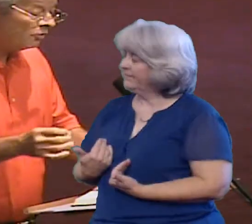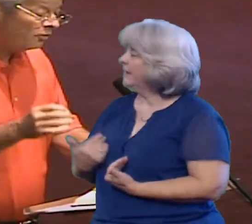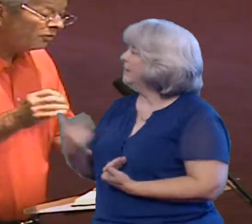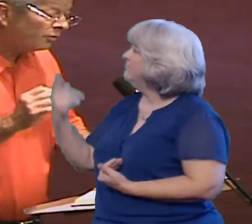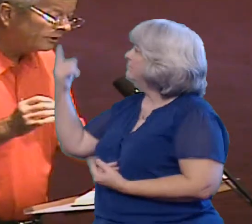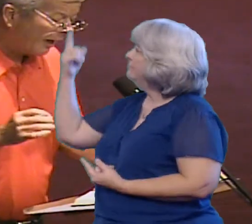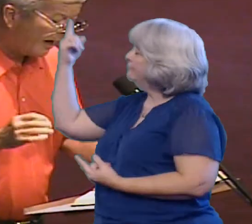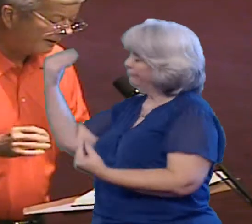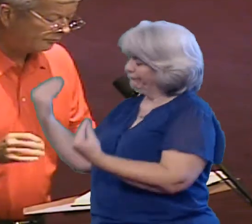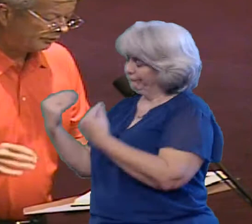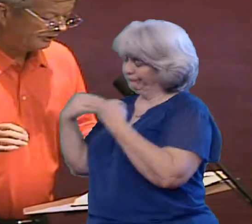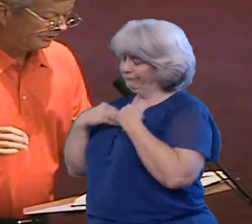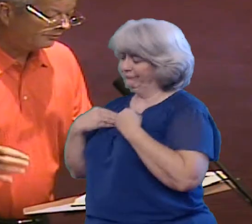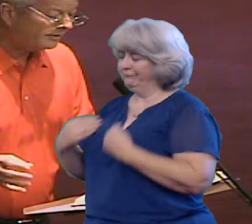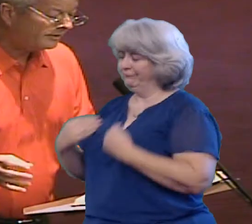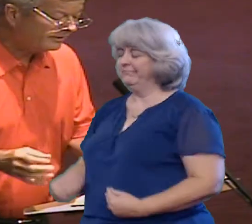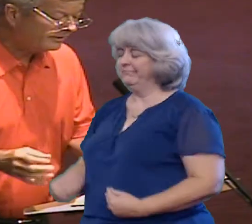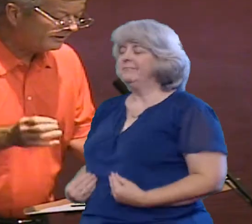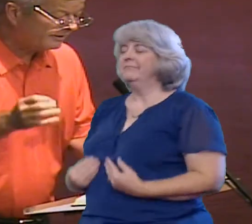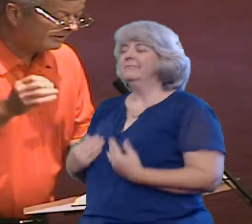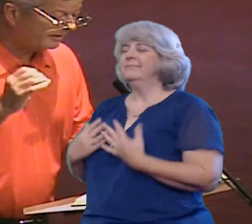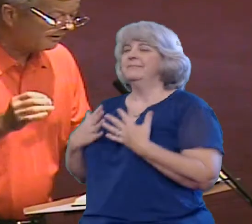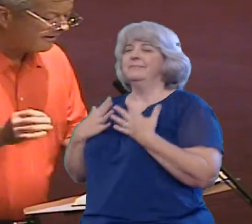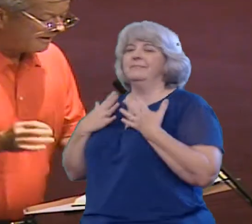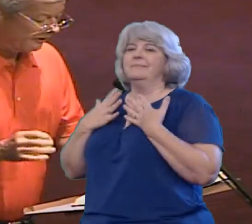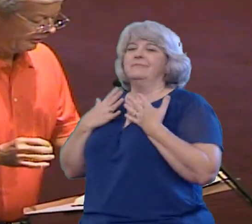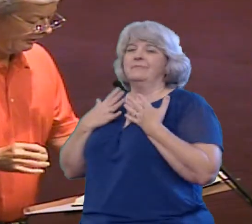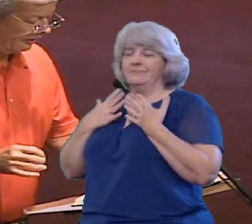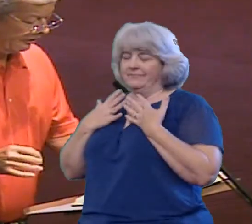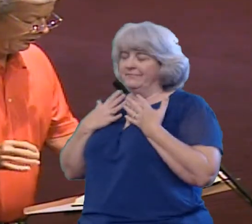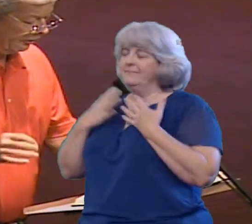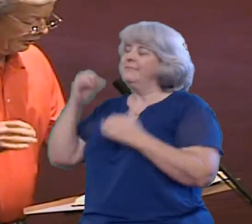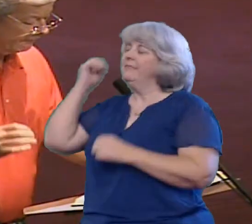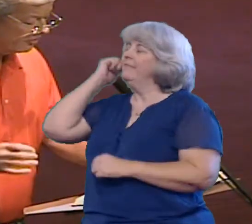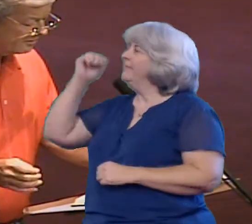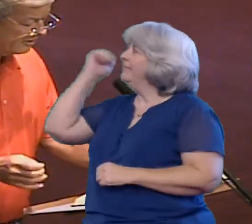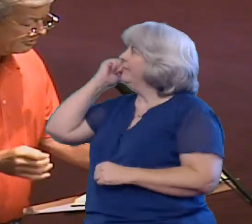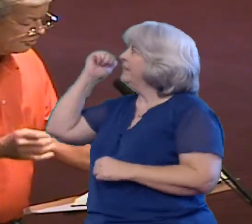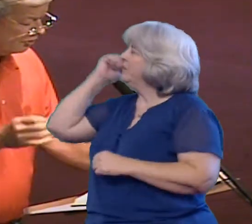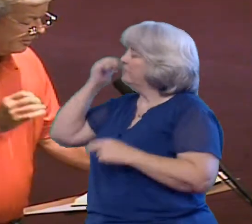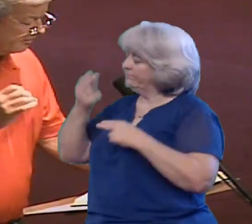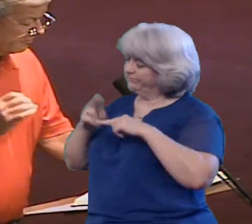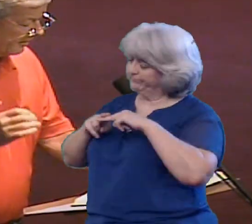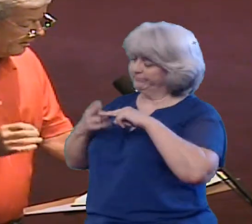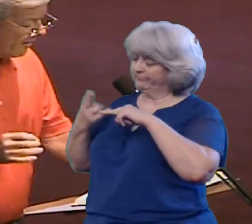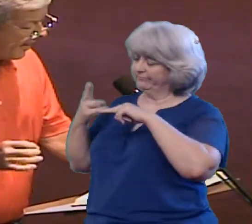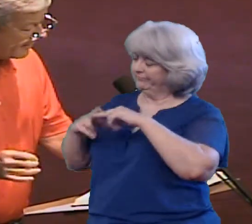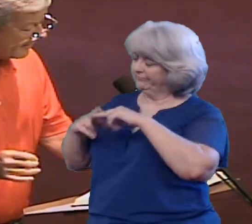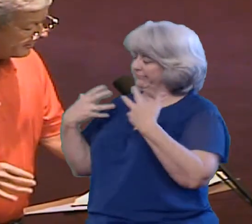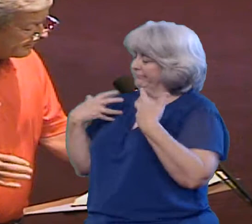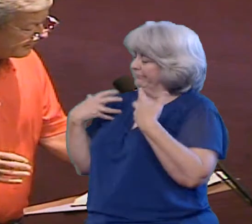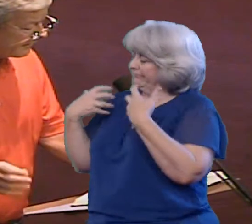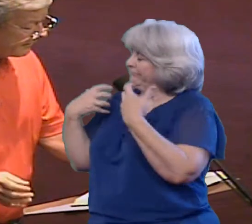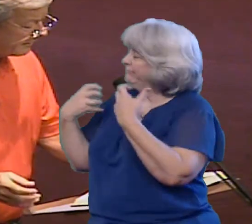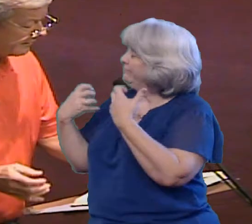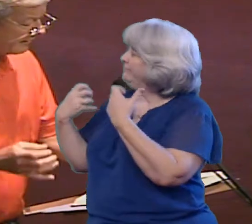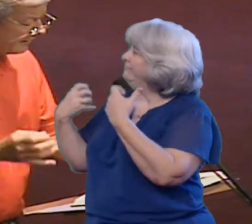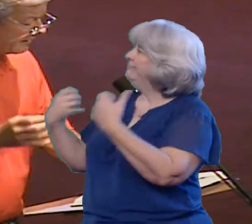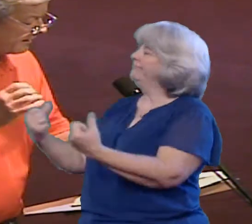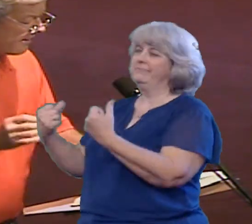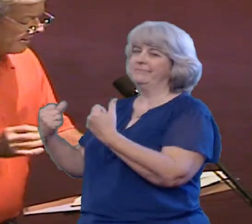soul He when I'm weary He giveth me strength day by day